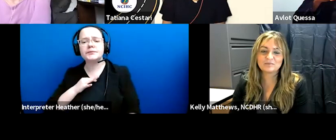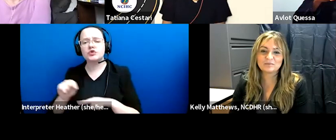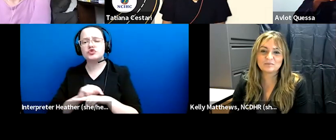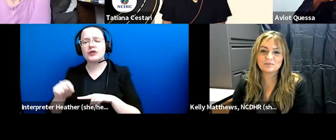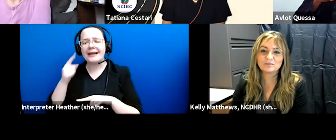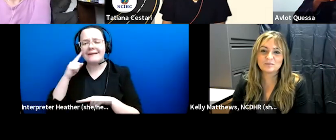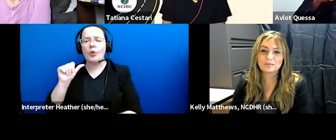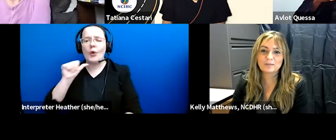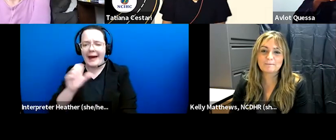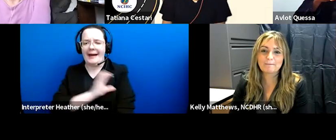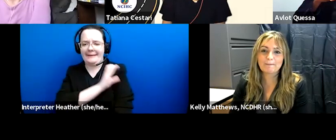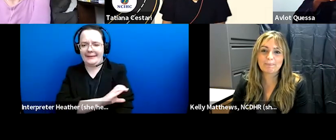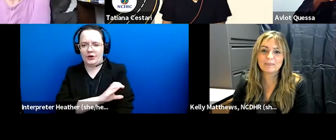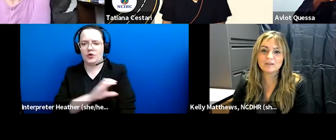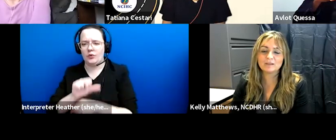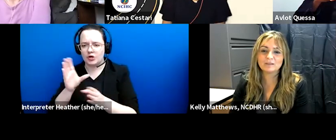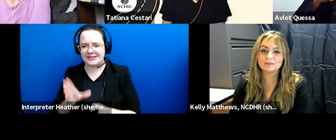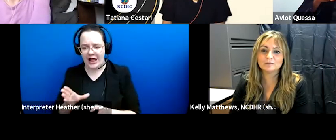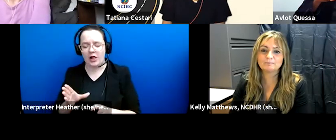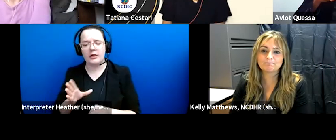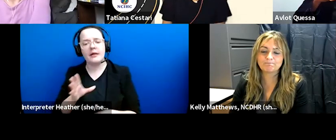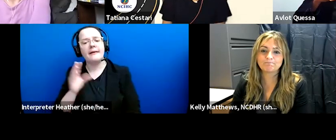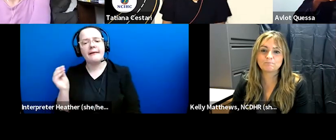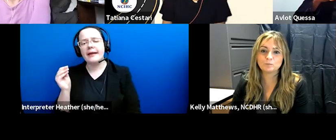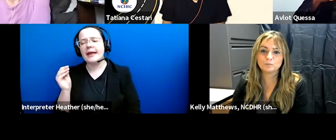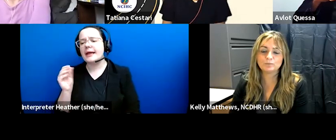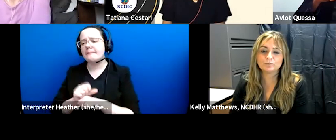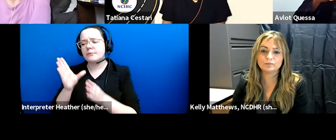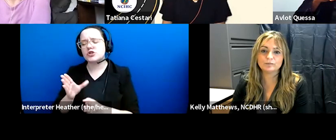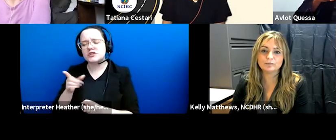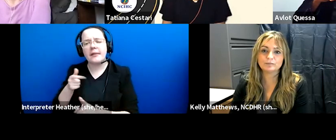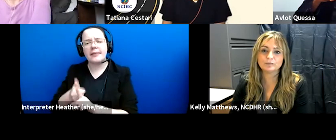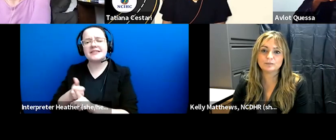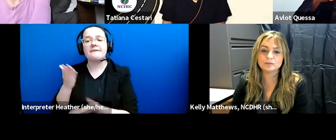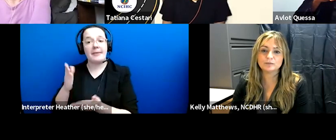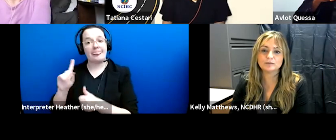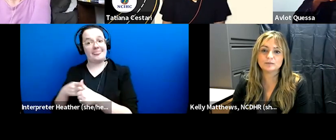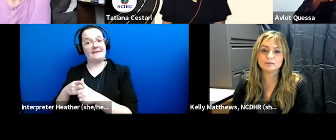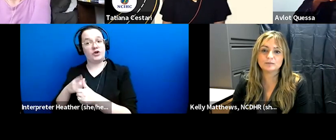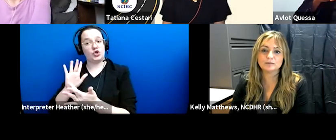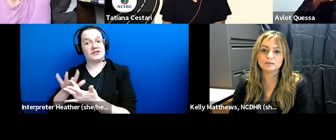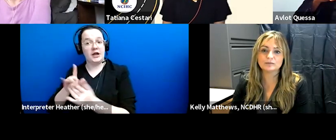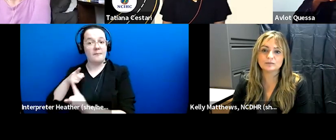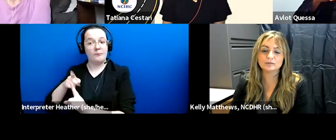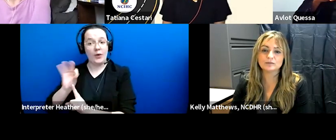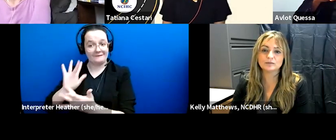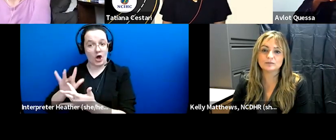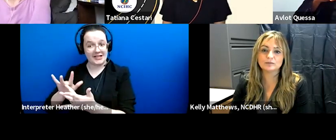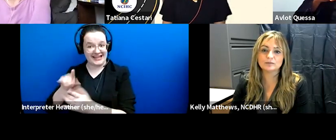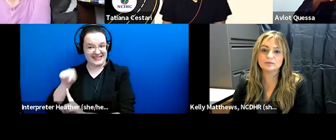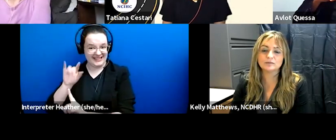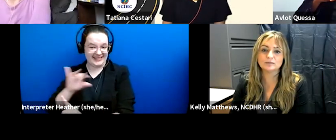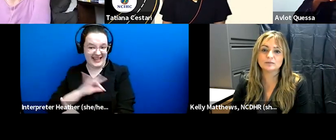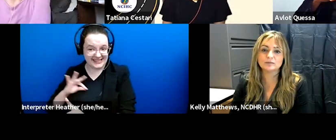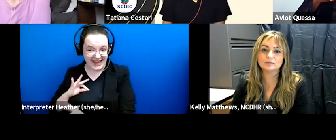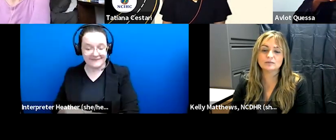-clinical personnel and personnel who may be first point of contact yes that first point of contact and the